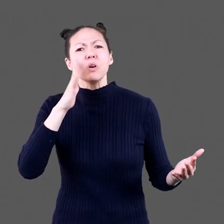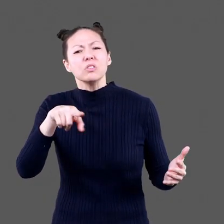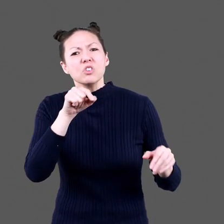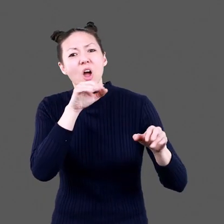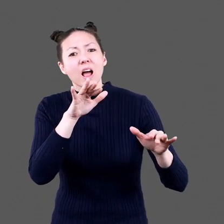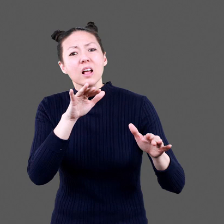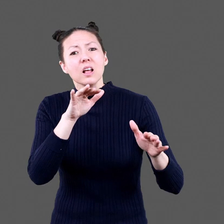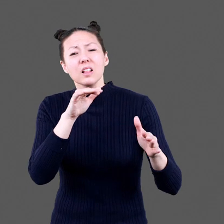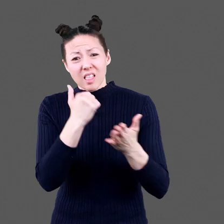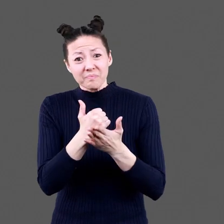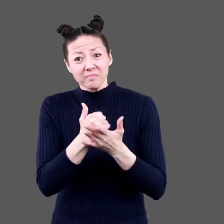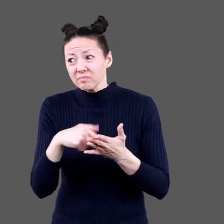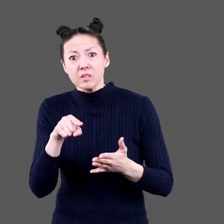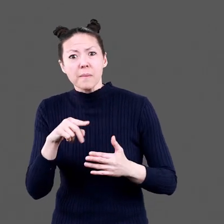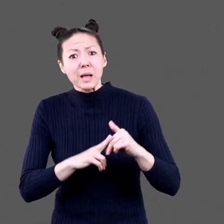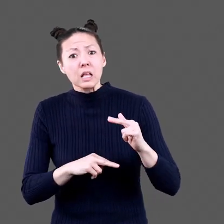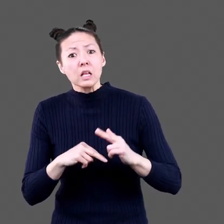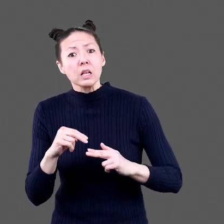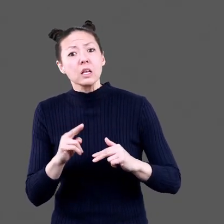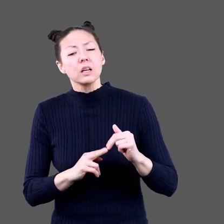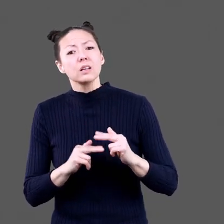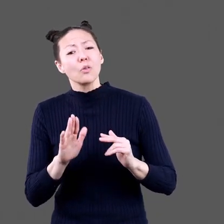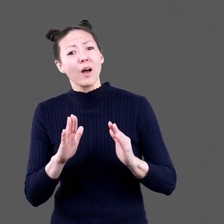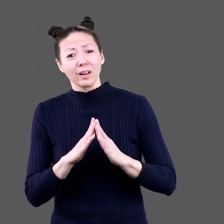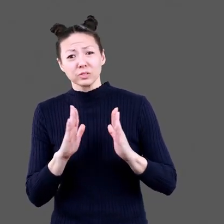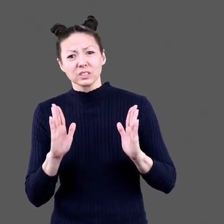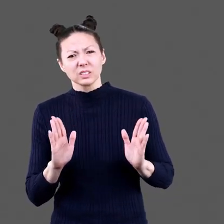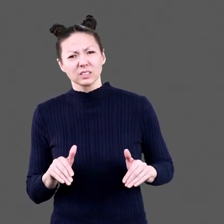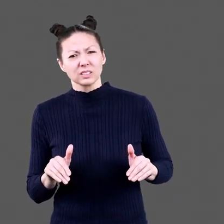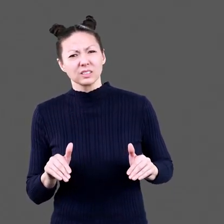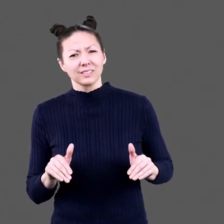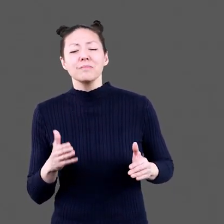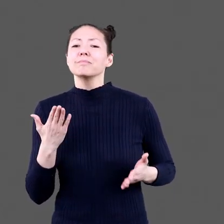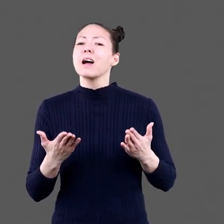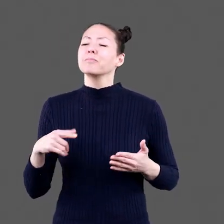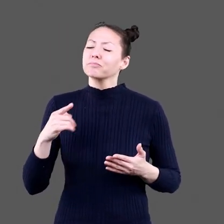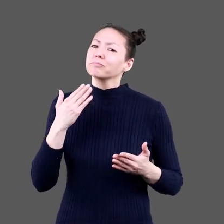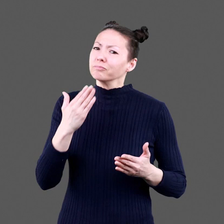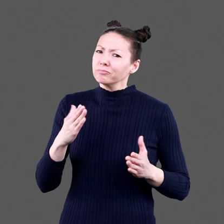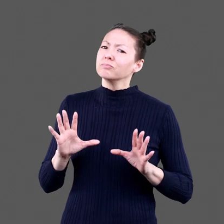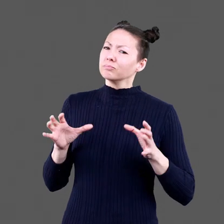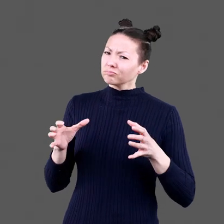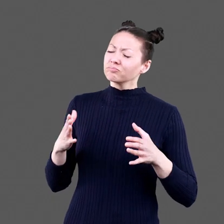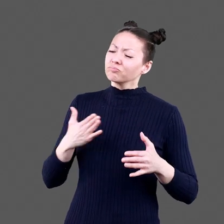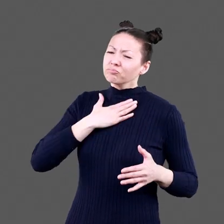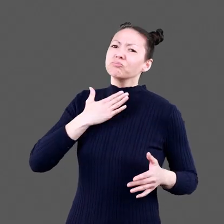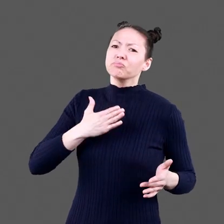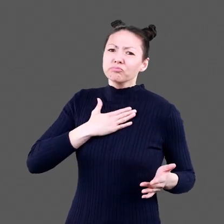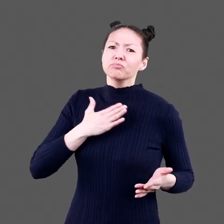Why would dragons help you rebuild your house? Maybe